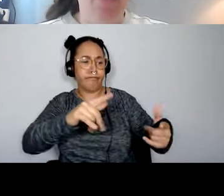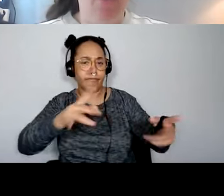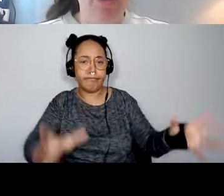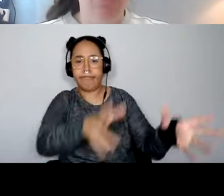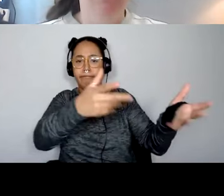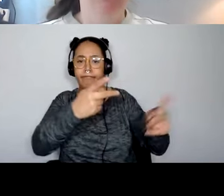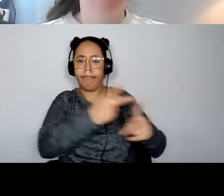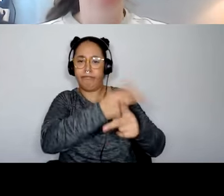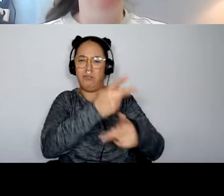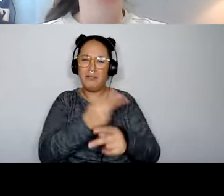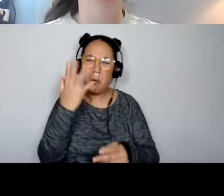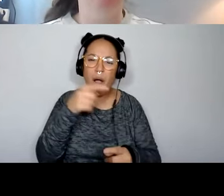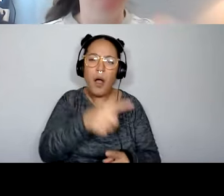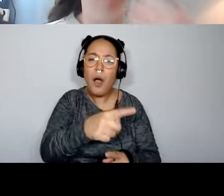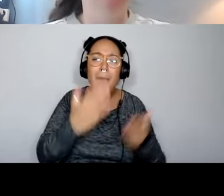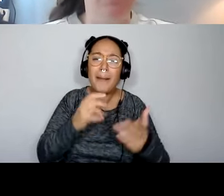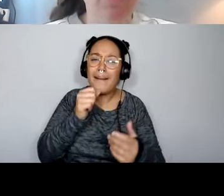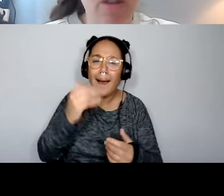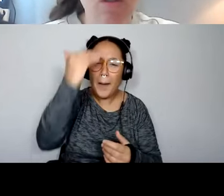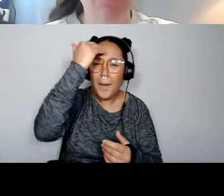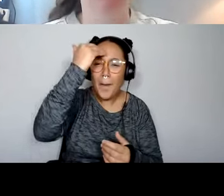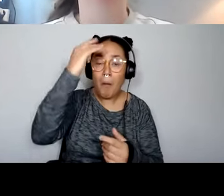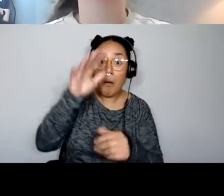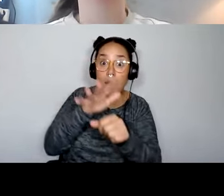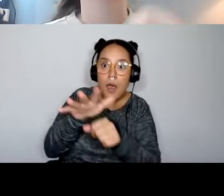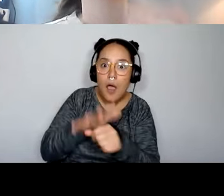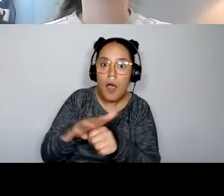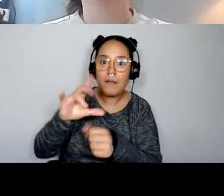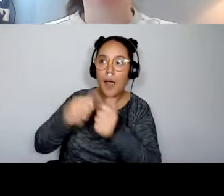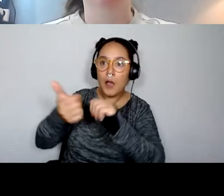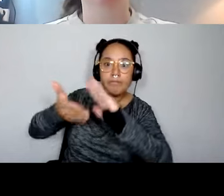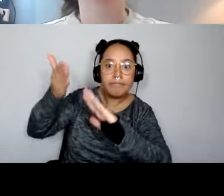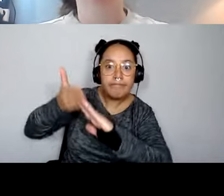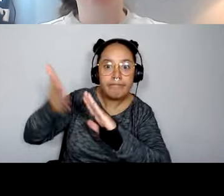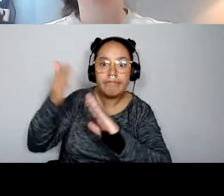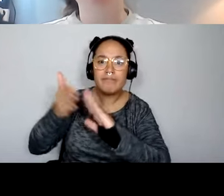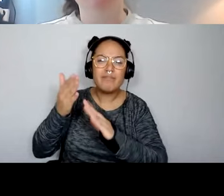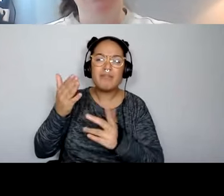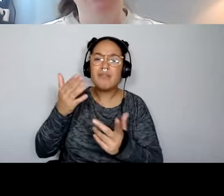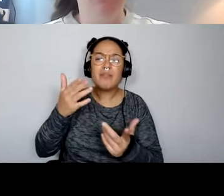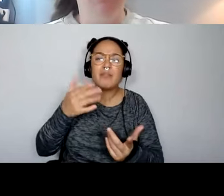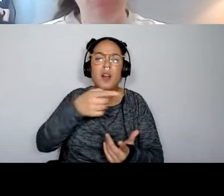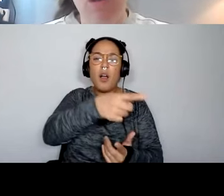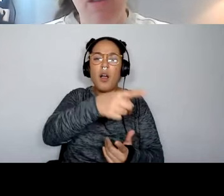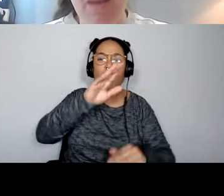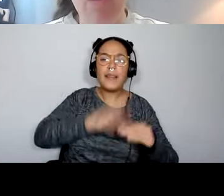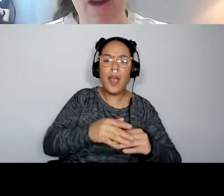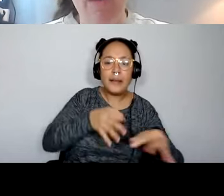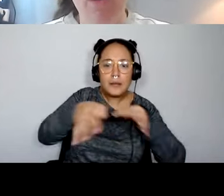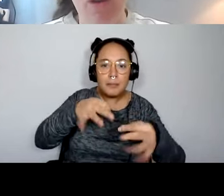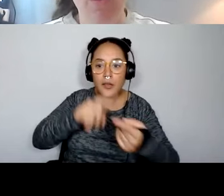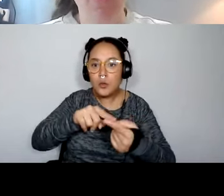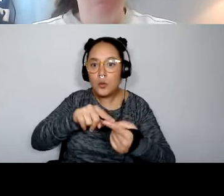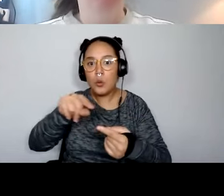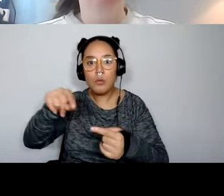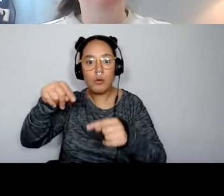about your operations to actually be able to give the students enough understanding of what kinds of solutions may be